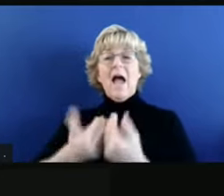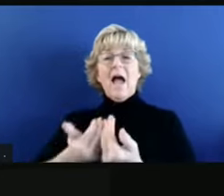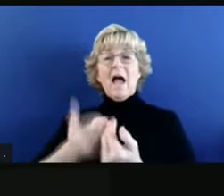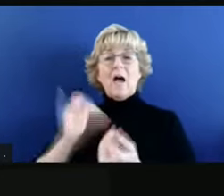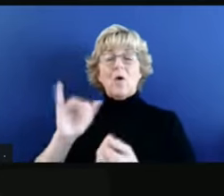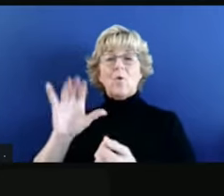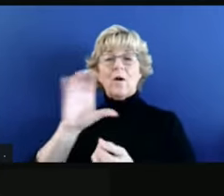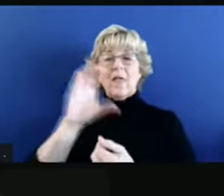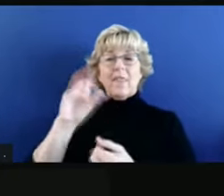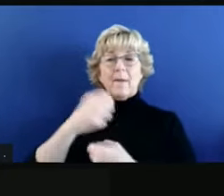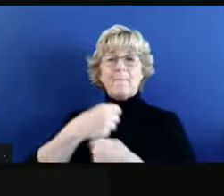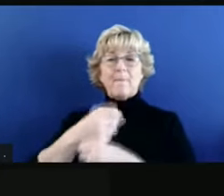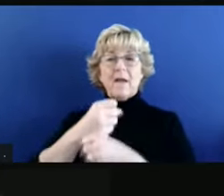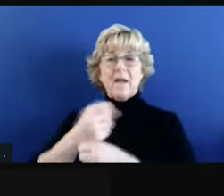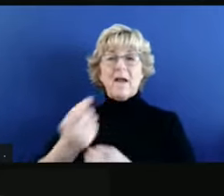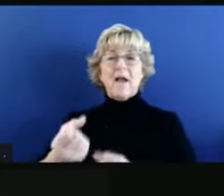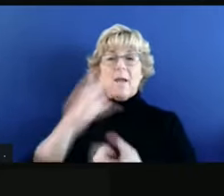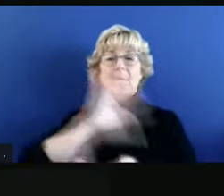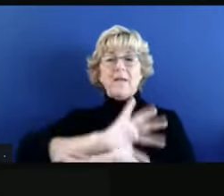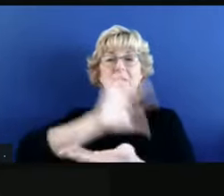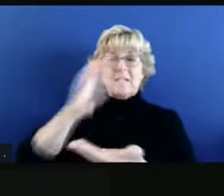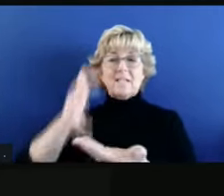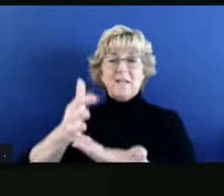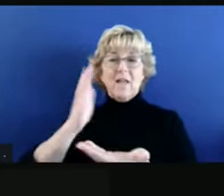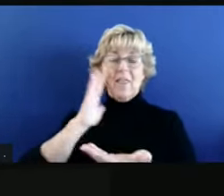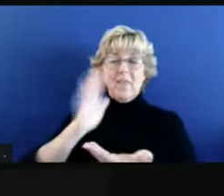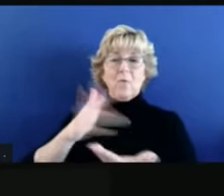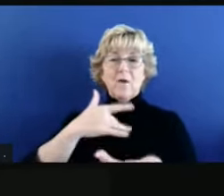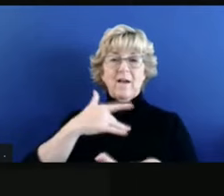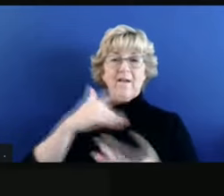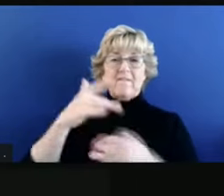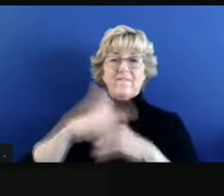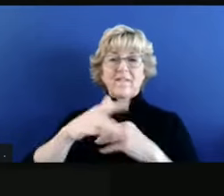doses of state gets? Is that just based on population?